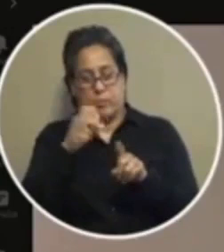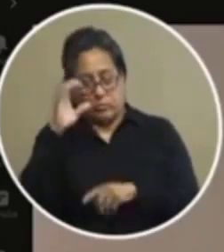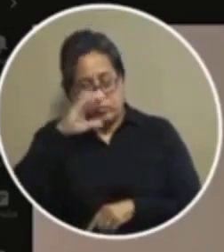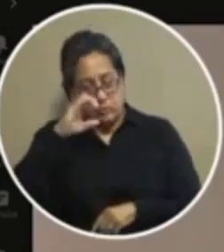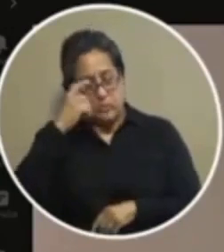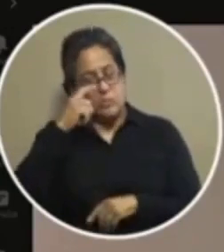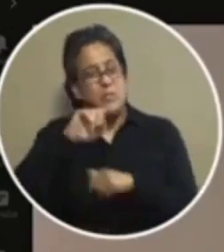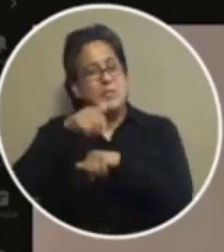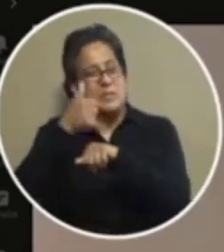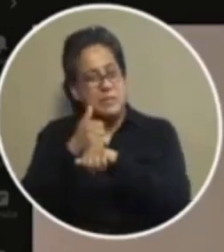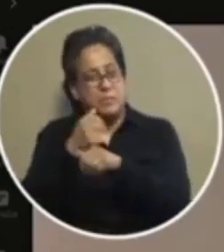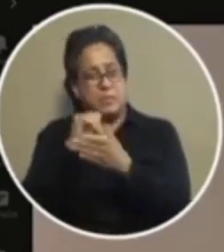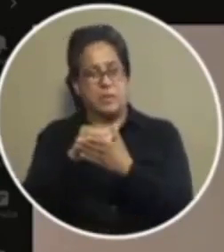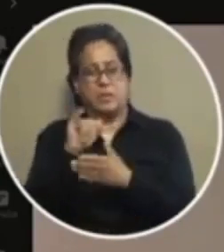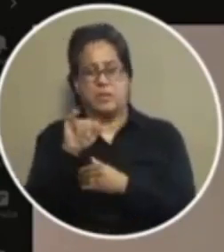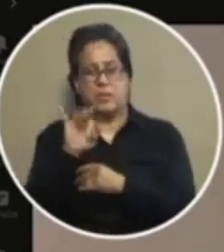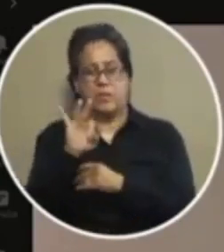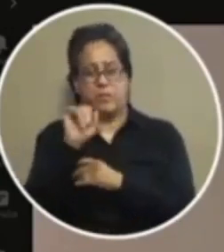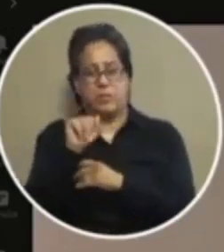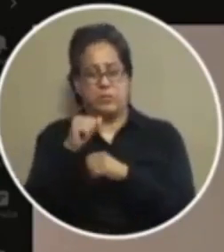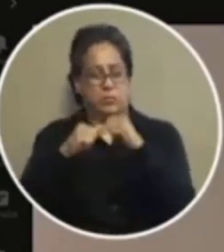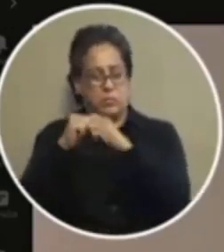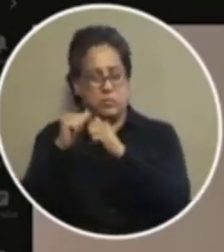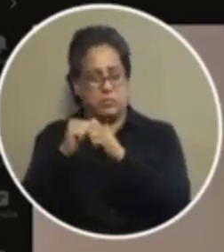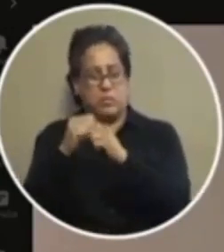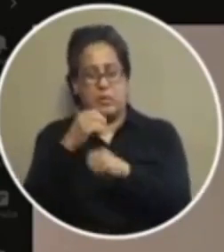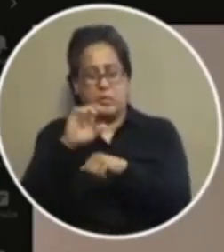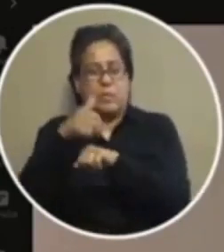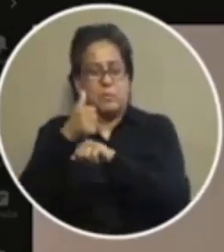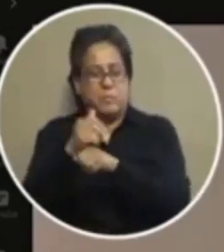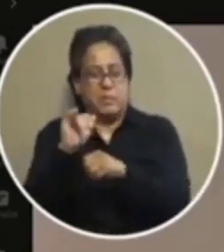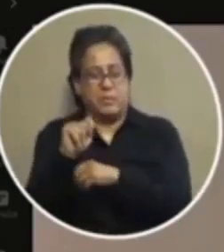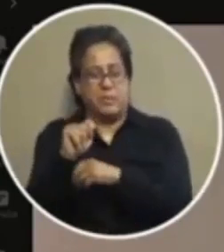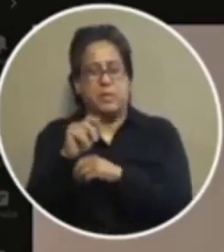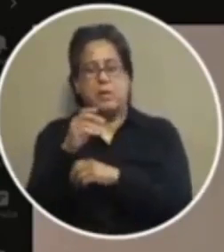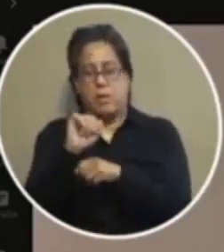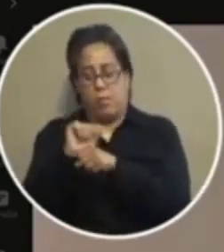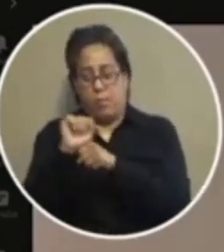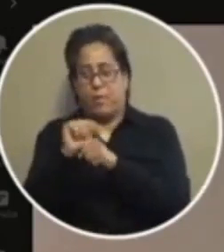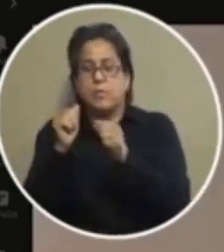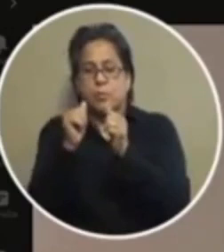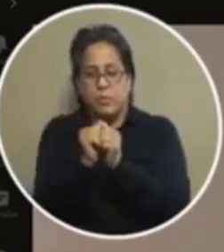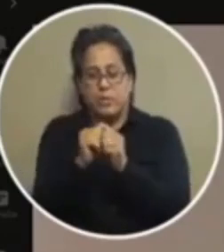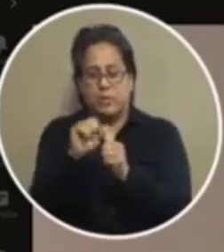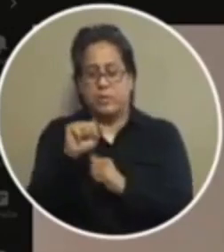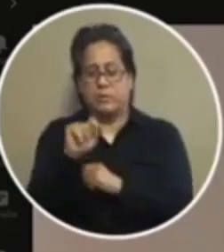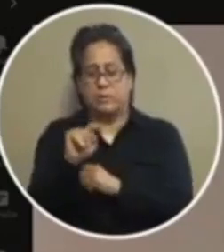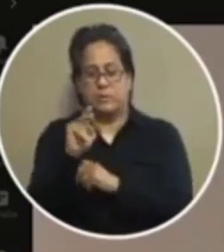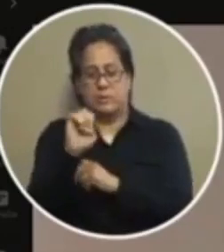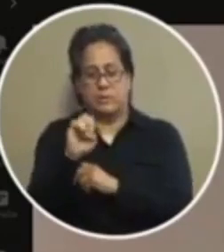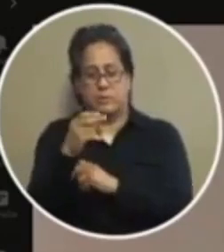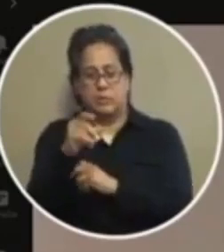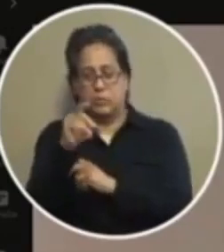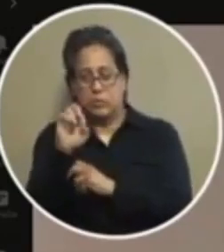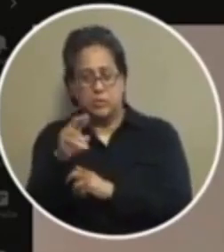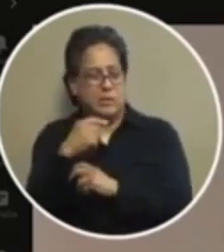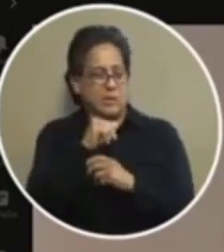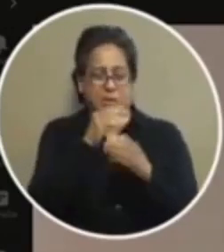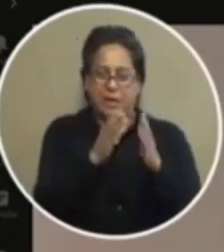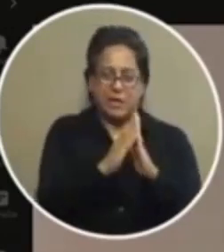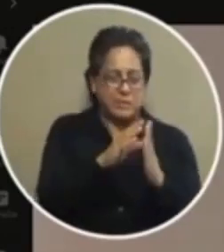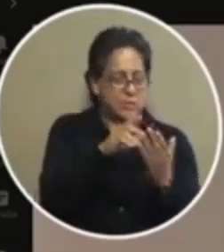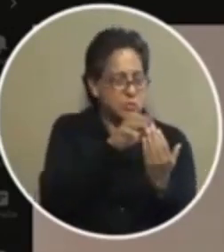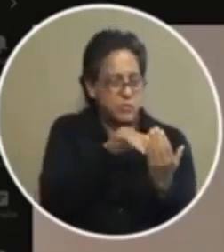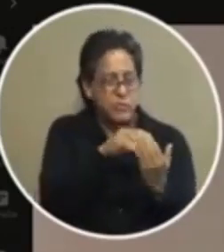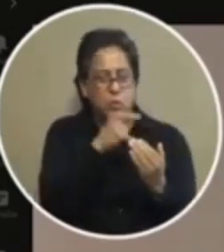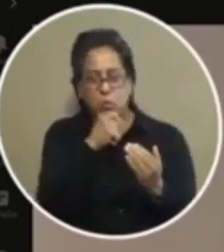infrastructure and that implementation process by working with with stakeholders we were not asking for a survey who was